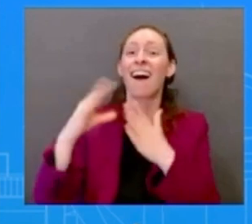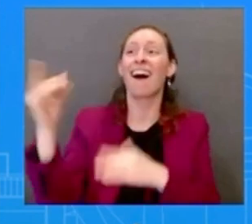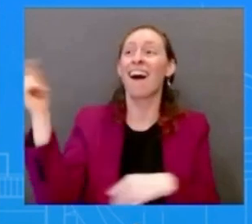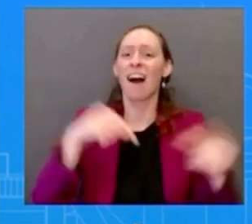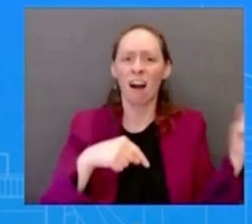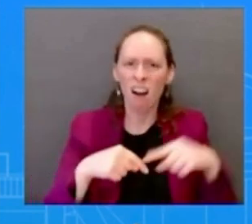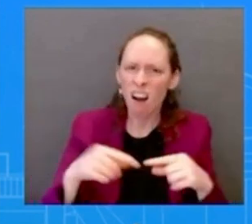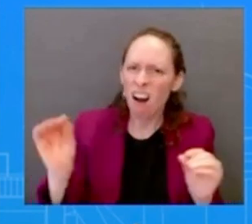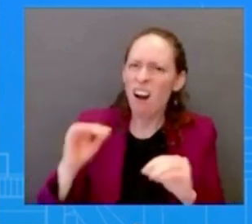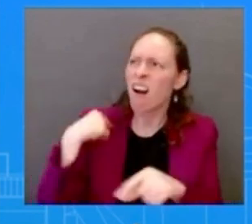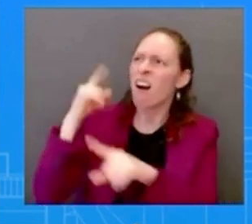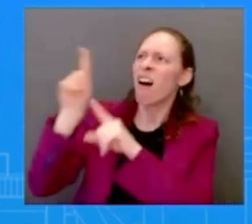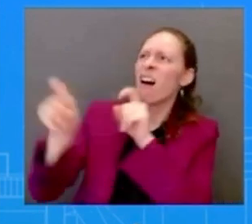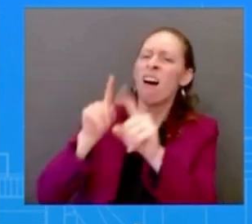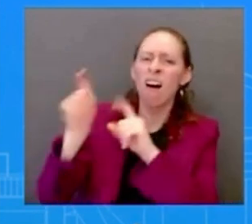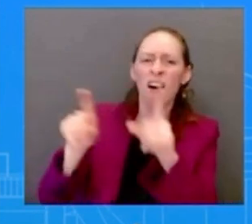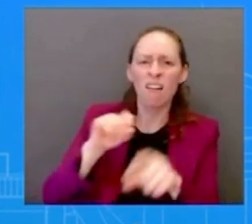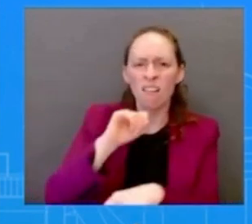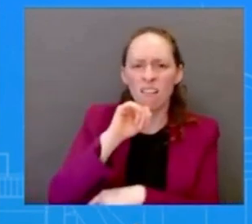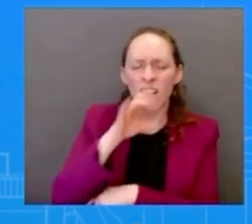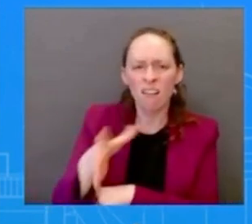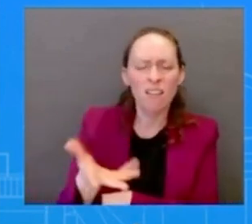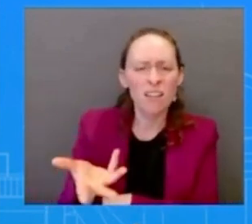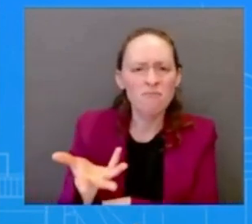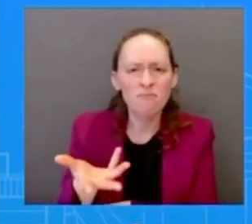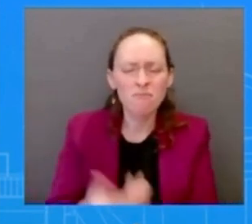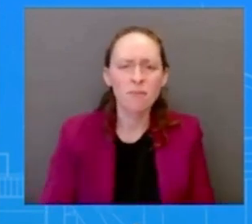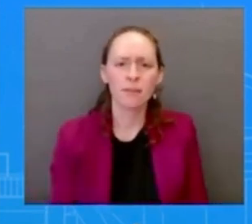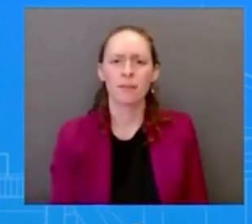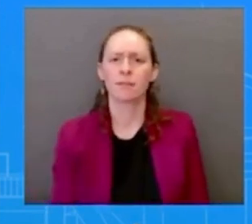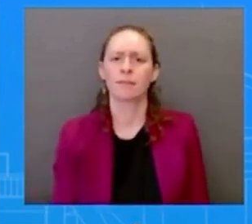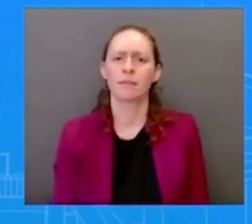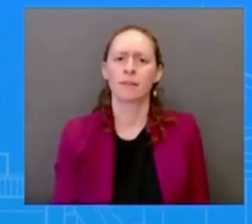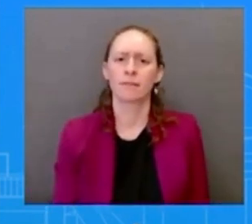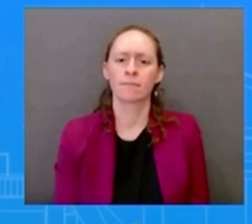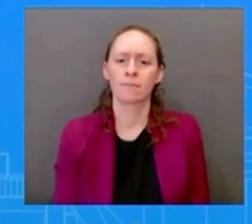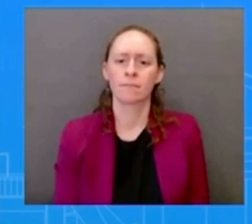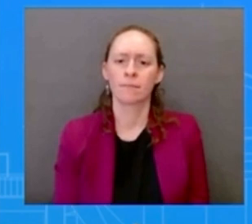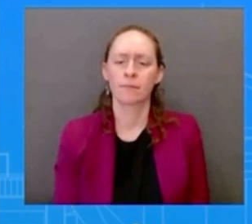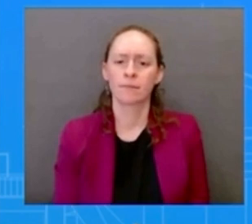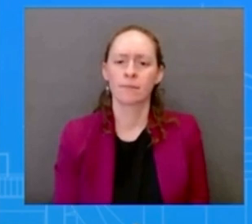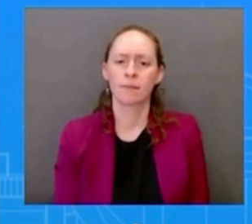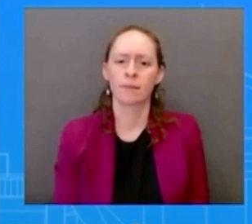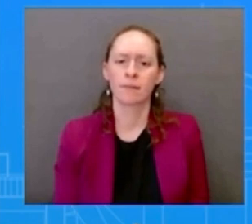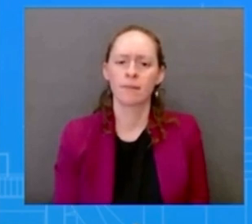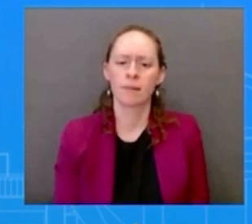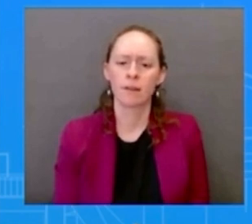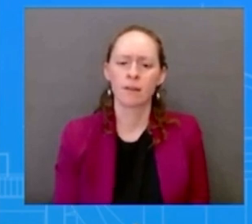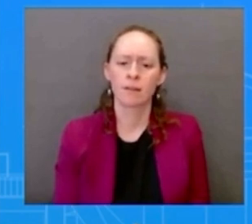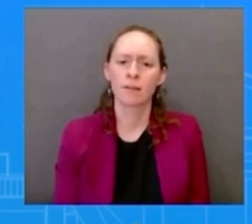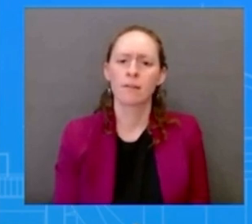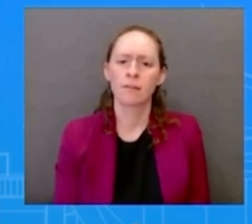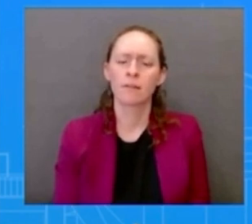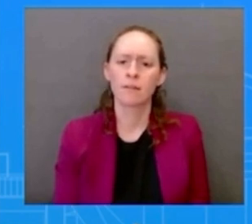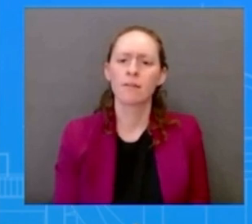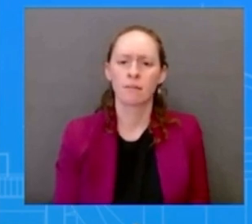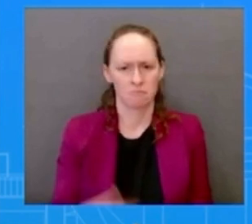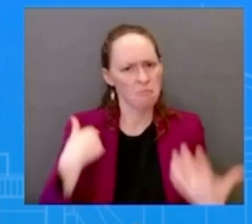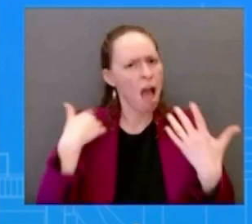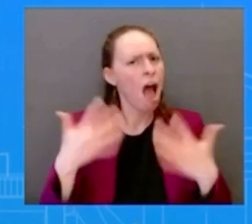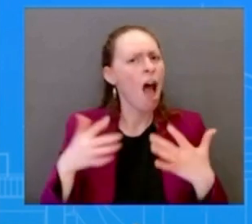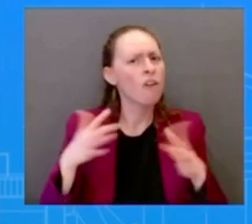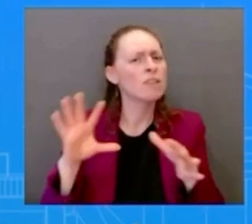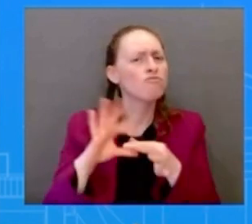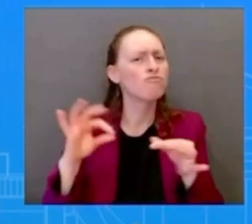comes to diplomat the briefing that it's not part of the schedule right and my again i brought it up many times and i gave an explanation these are diplomatic